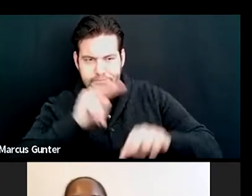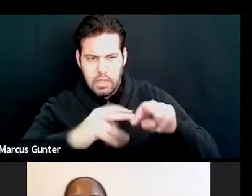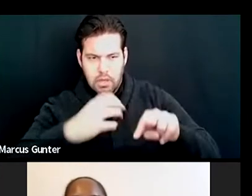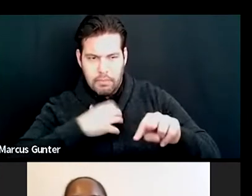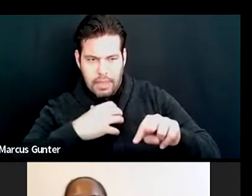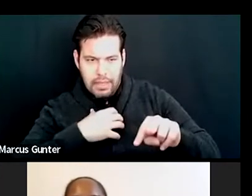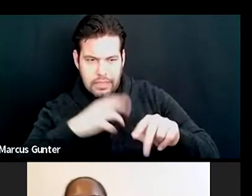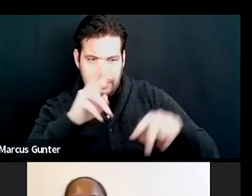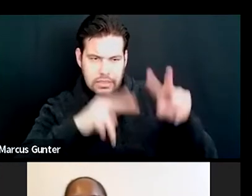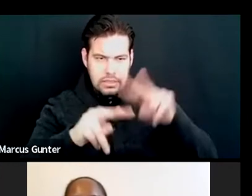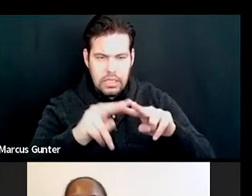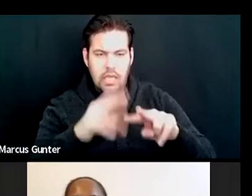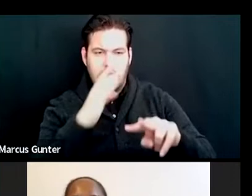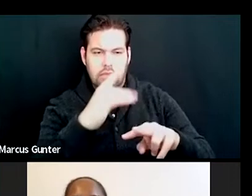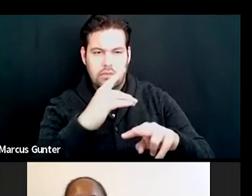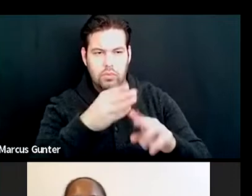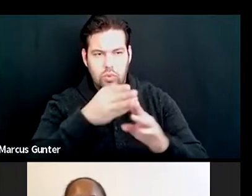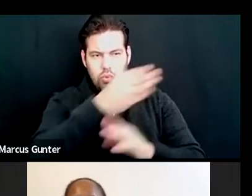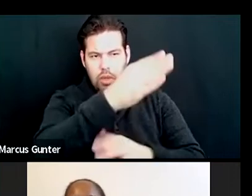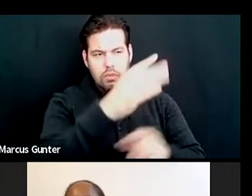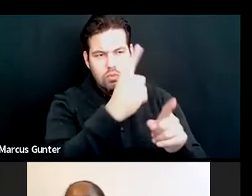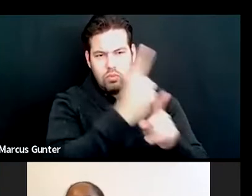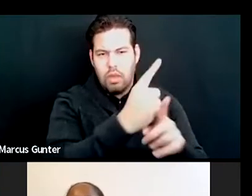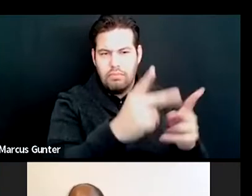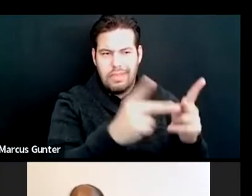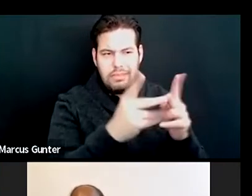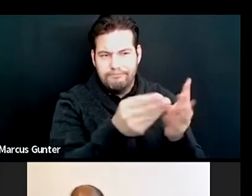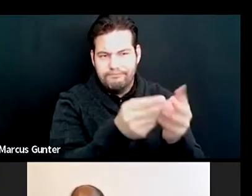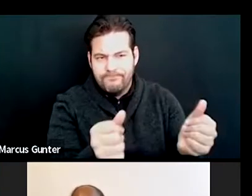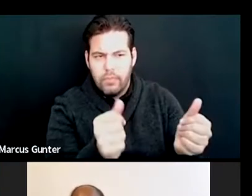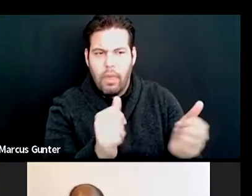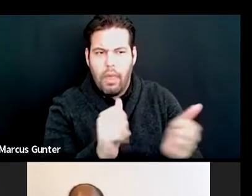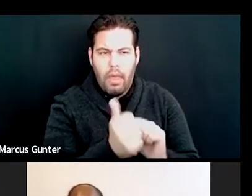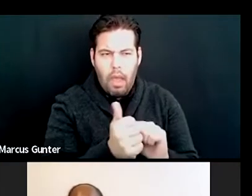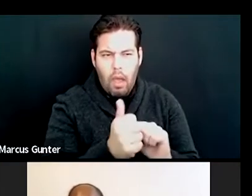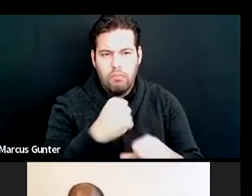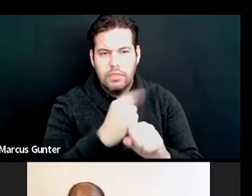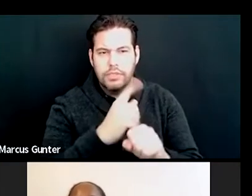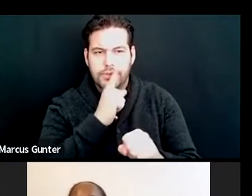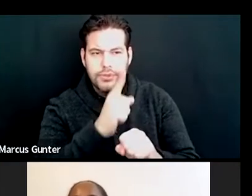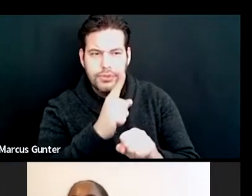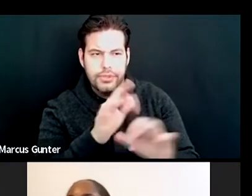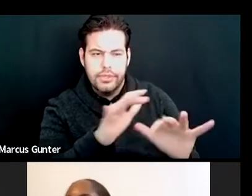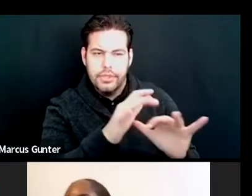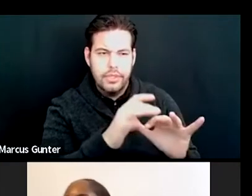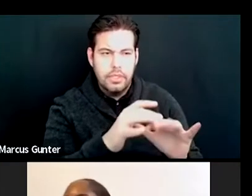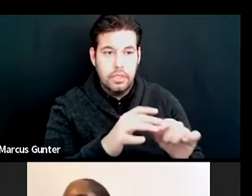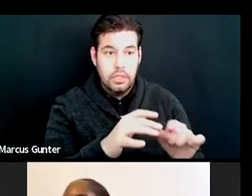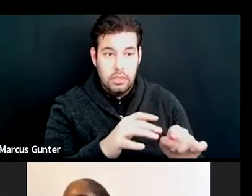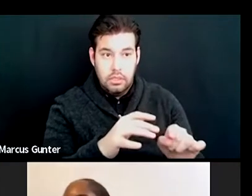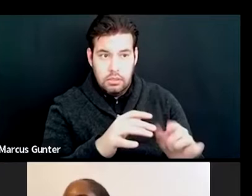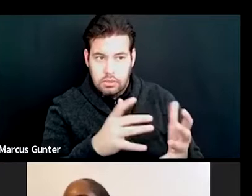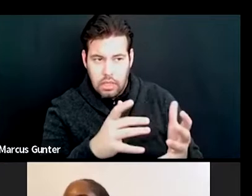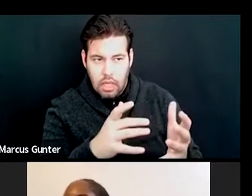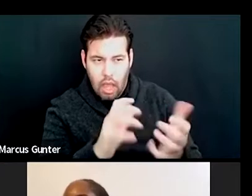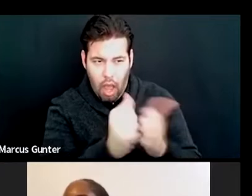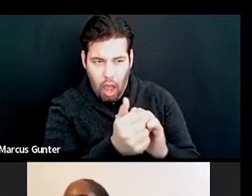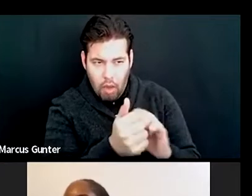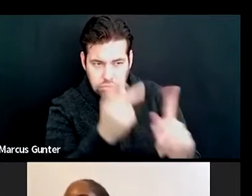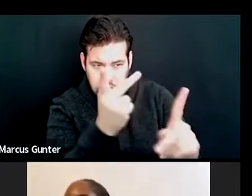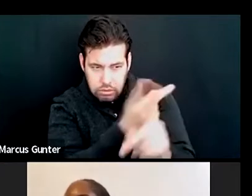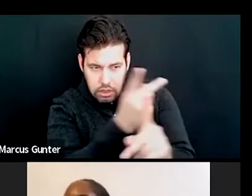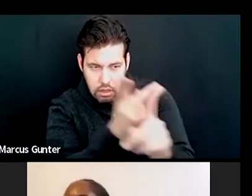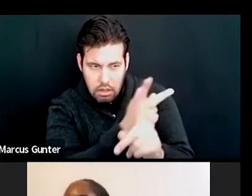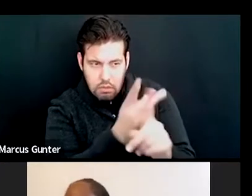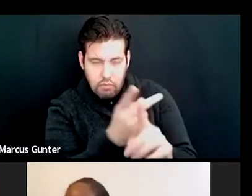accommodation and, and direct them to the right place in terms of making sure that whoever needs to be talked to, uh,